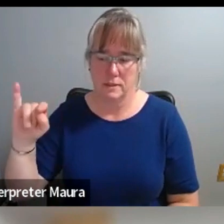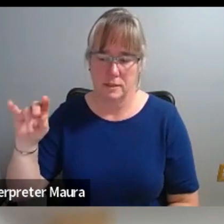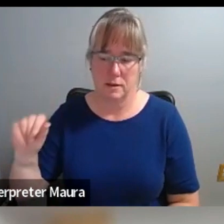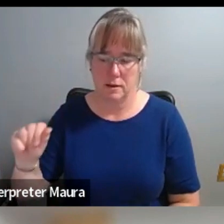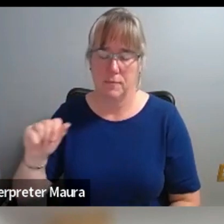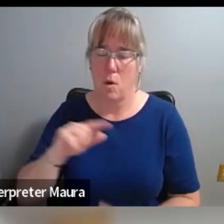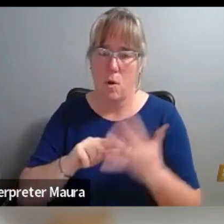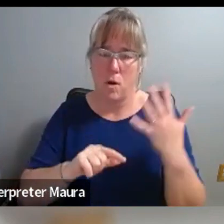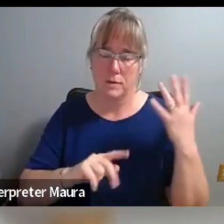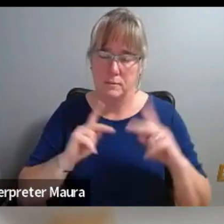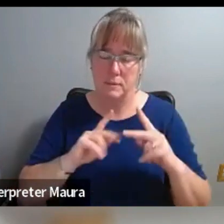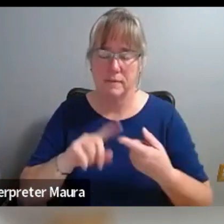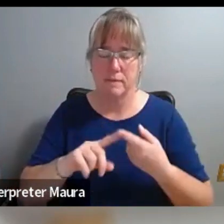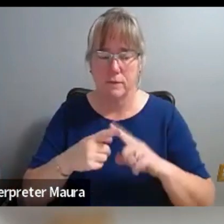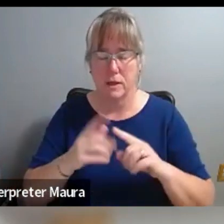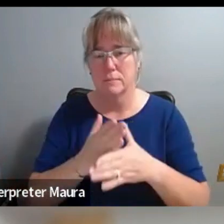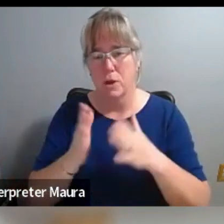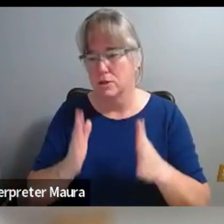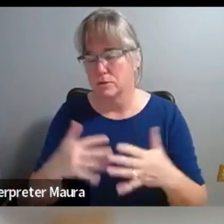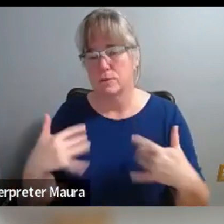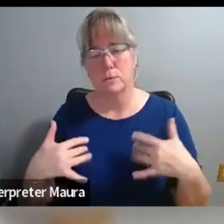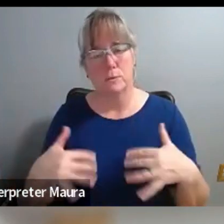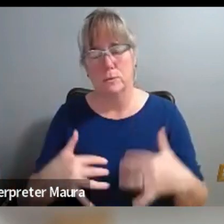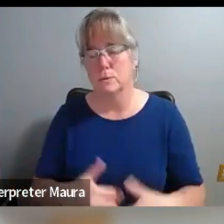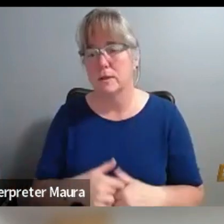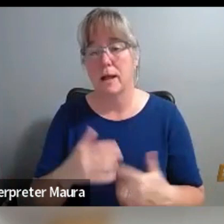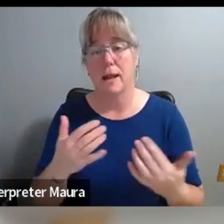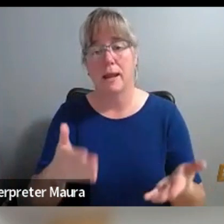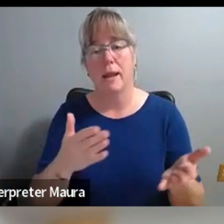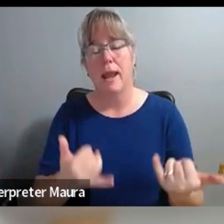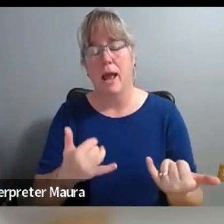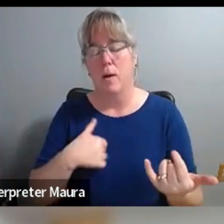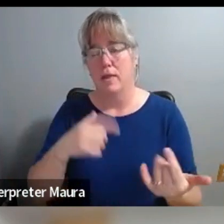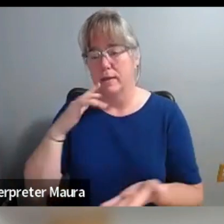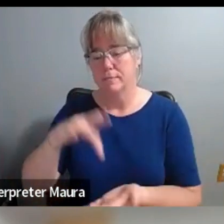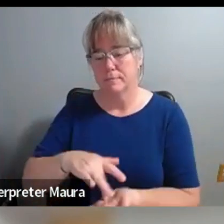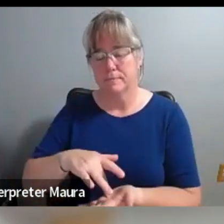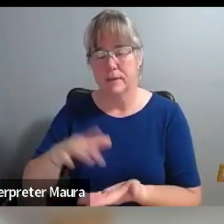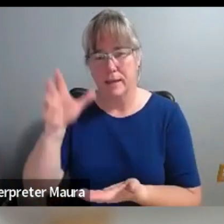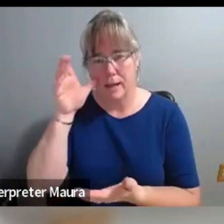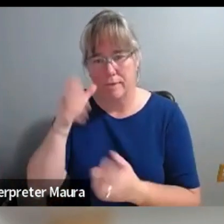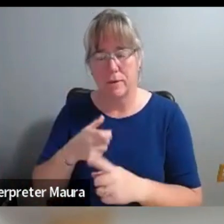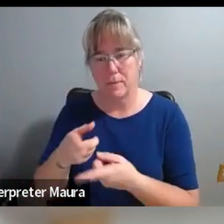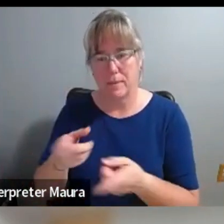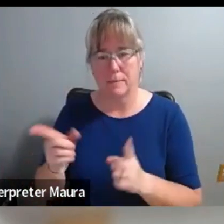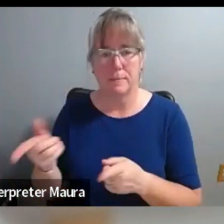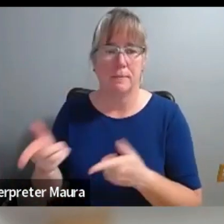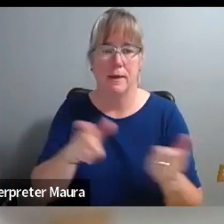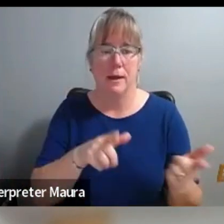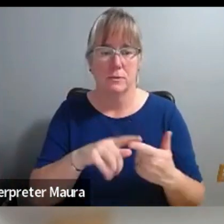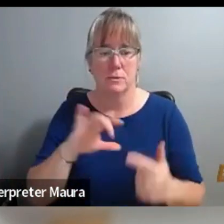and friends and partners. And now, let's hear a little bit from them. I'll give it back to Jocelyn.